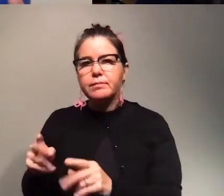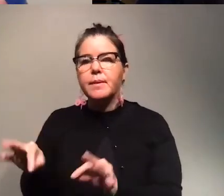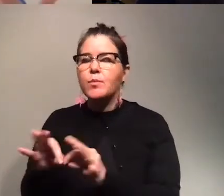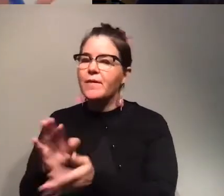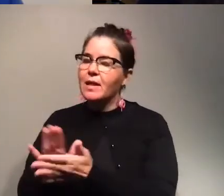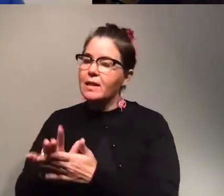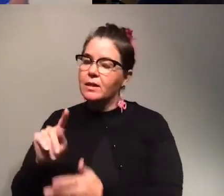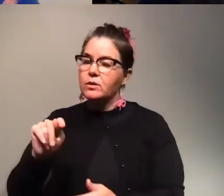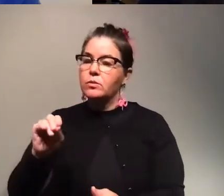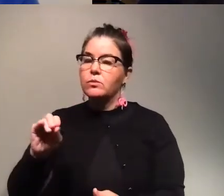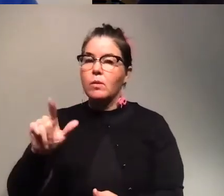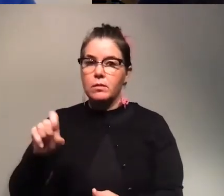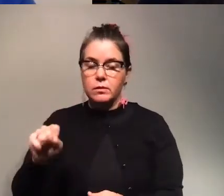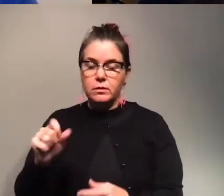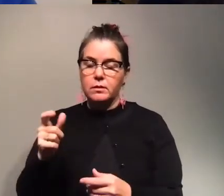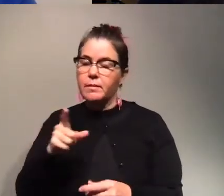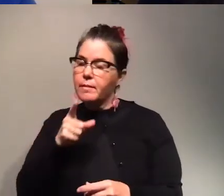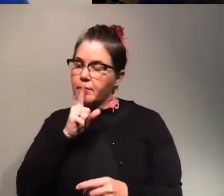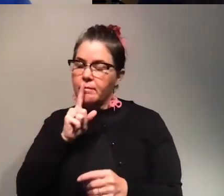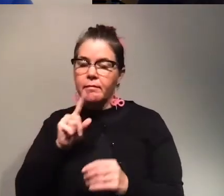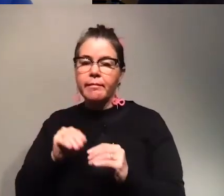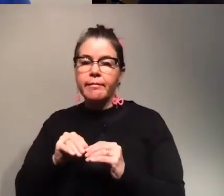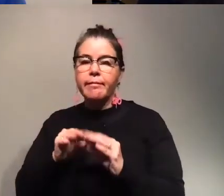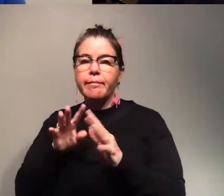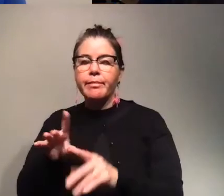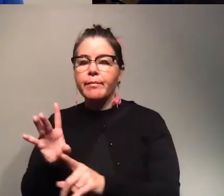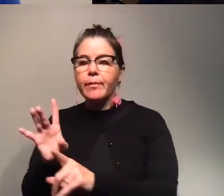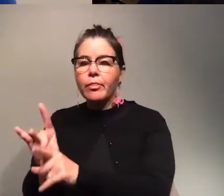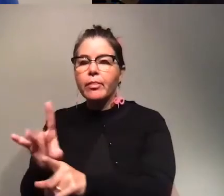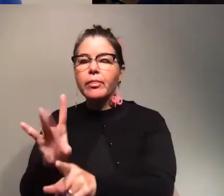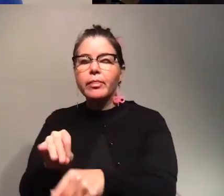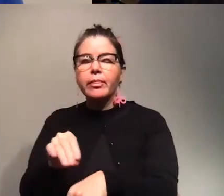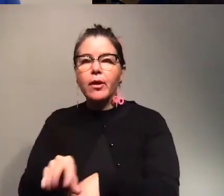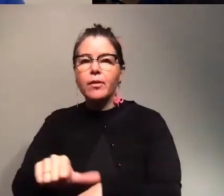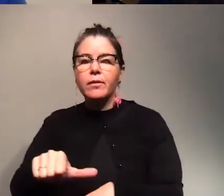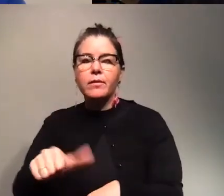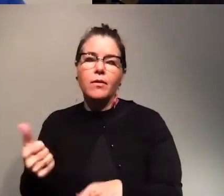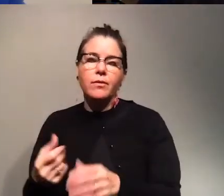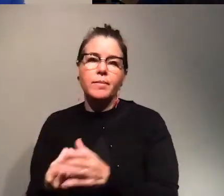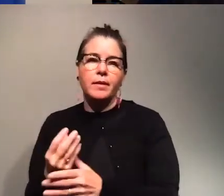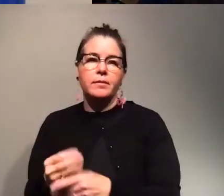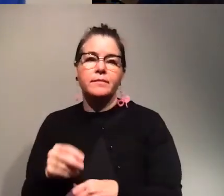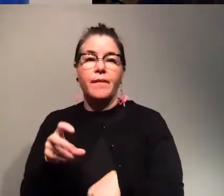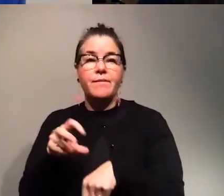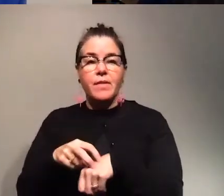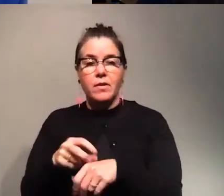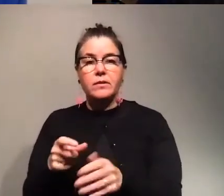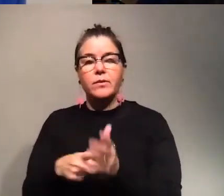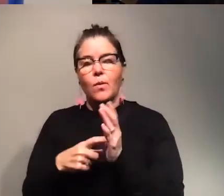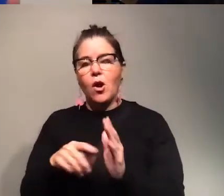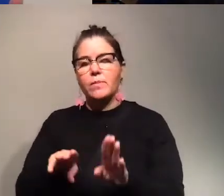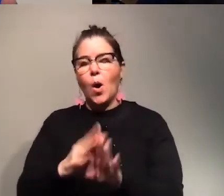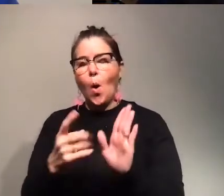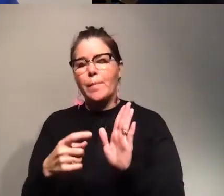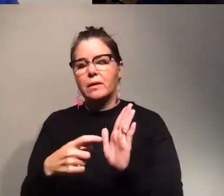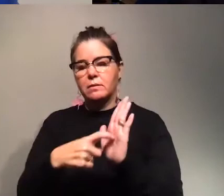because you do not want to infect the other plant like viruses need an open wound to